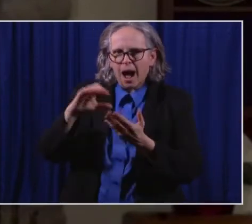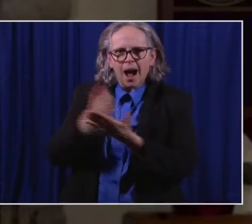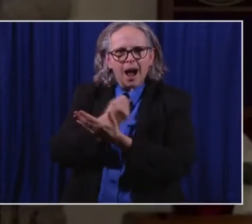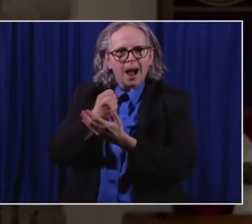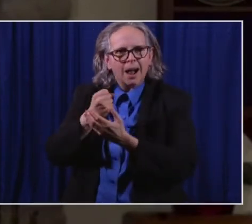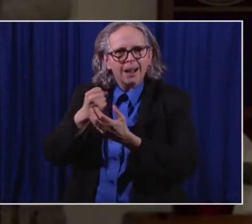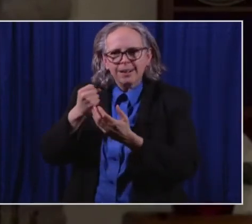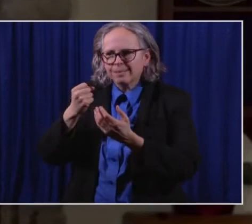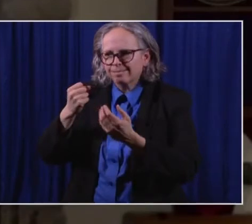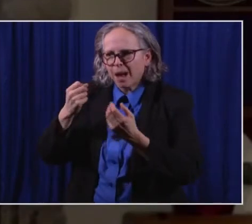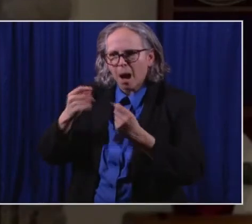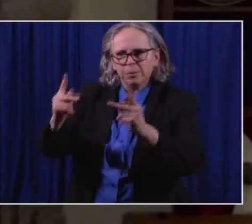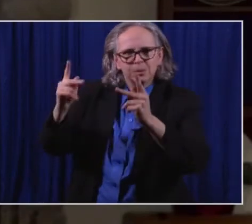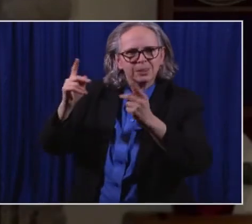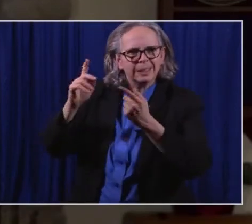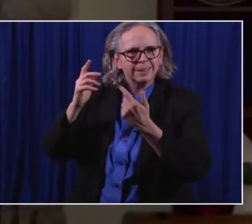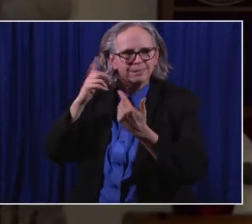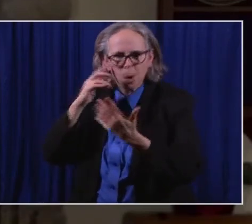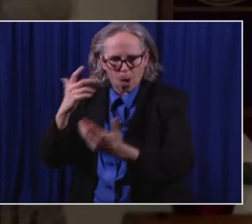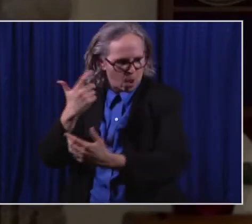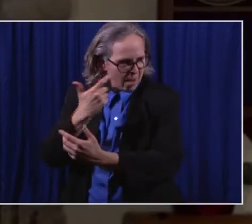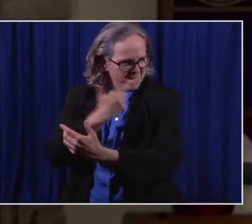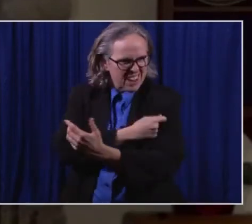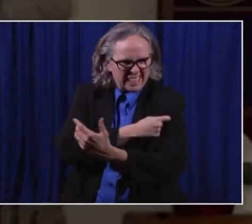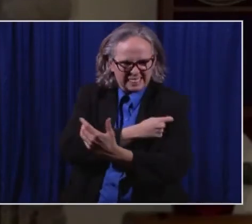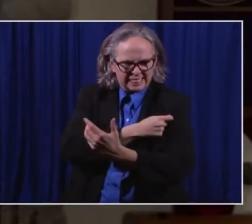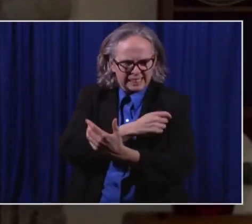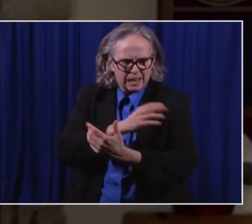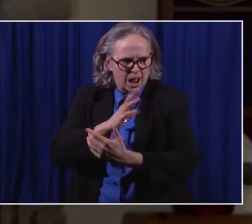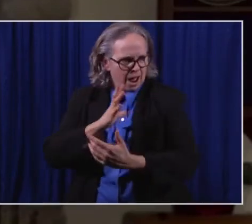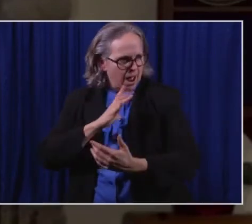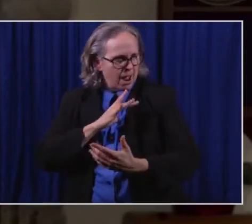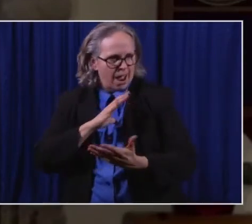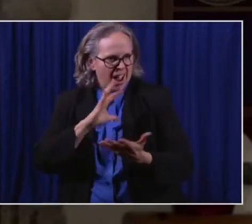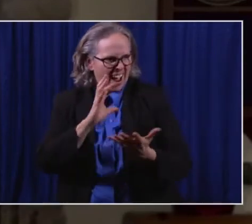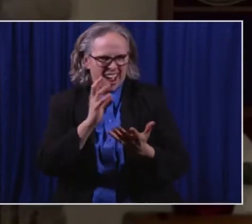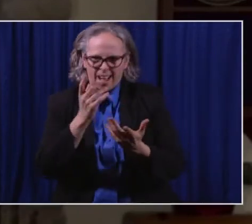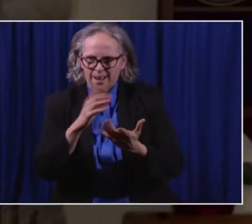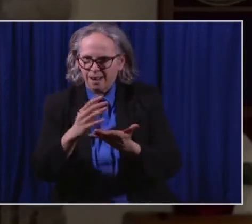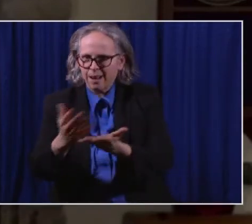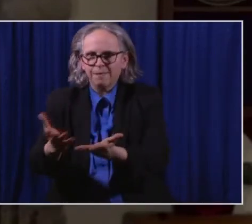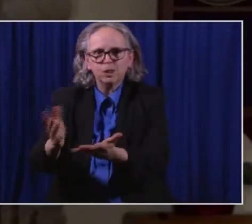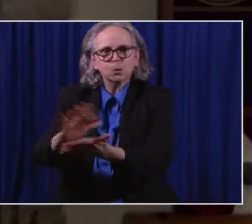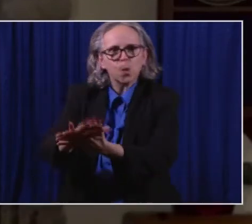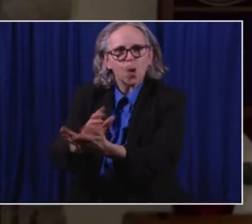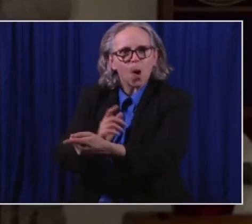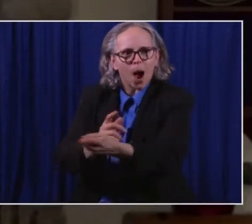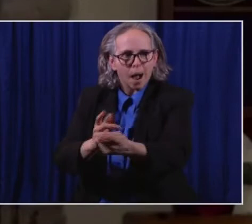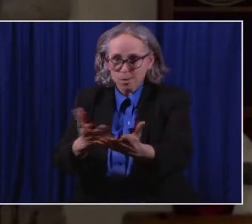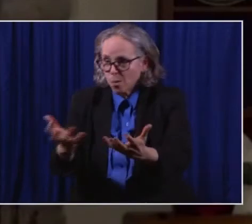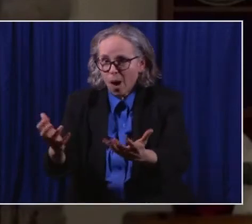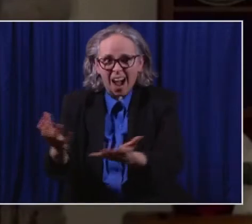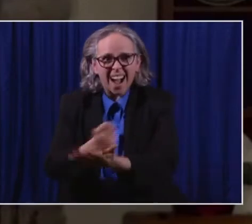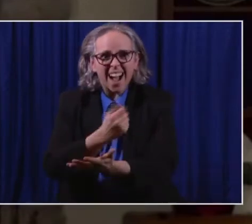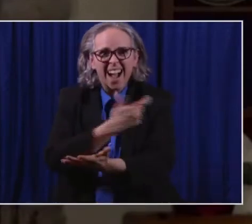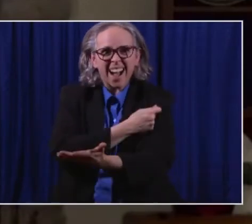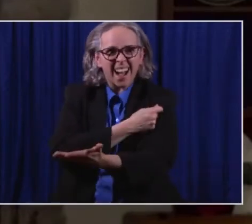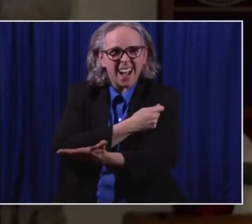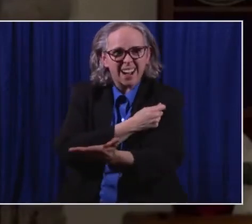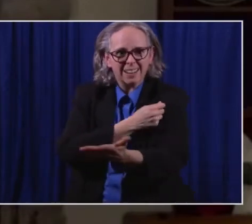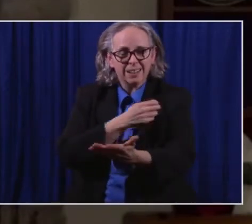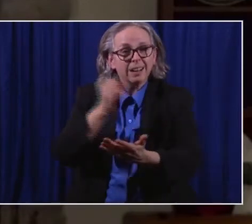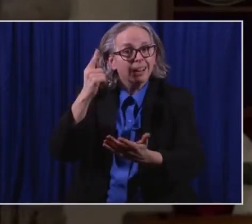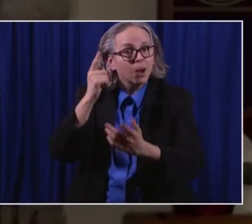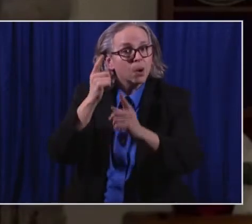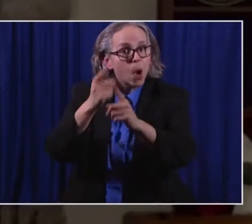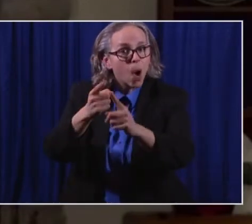available to the schools to accomplish the goal of getting the kids back in school. Now,